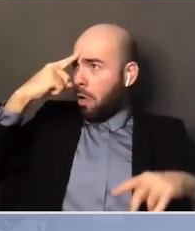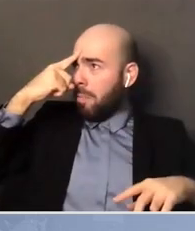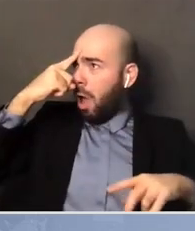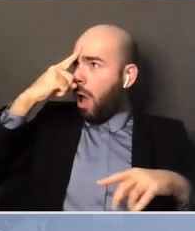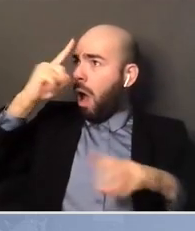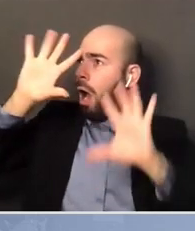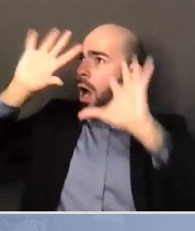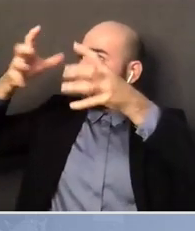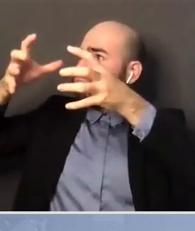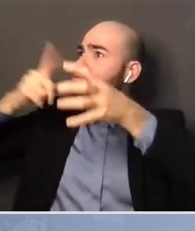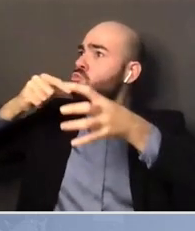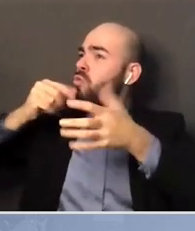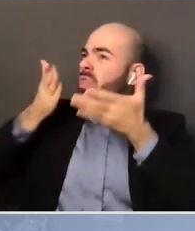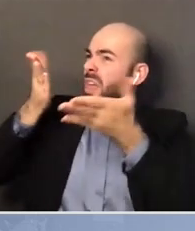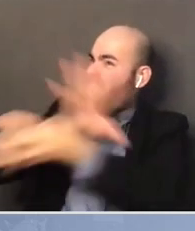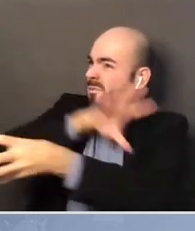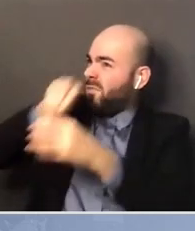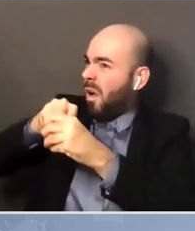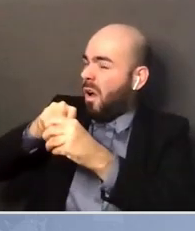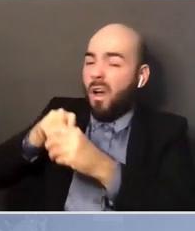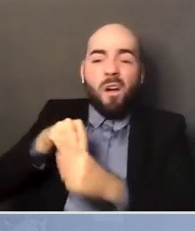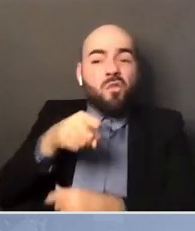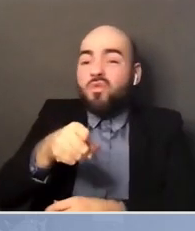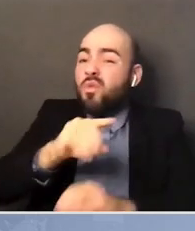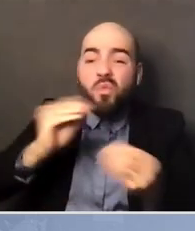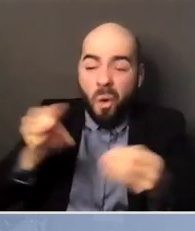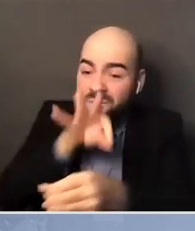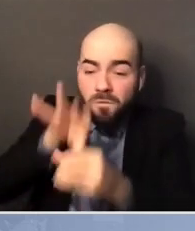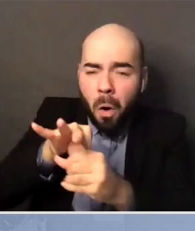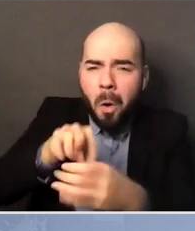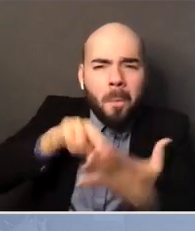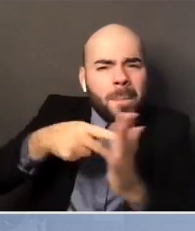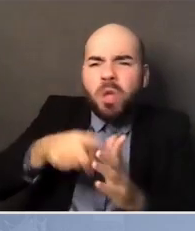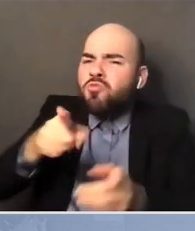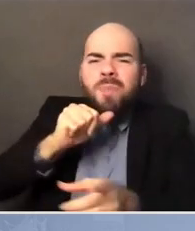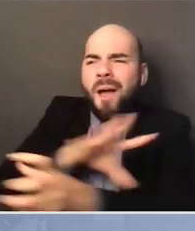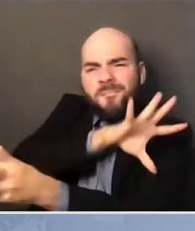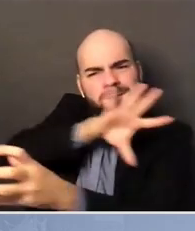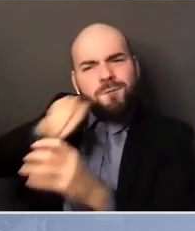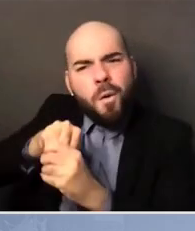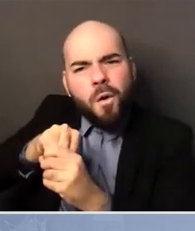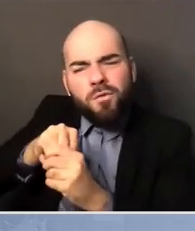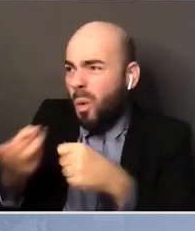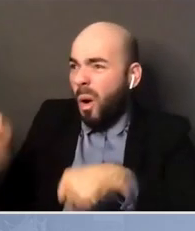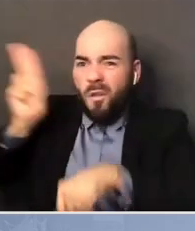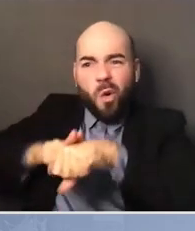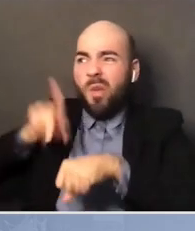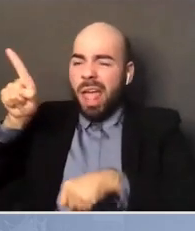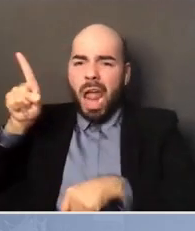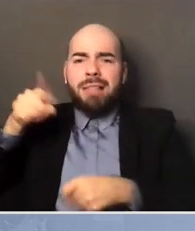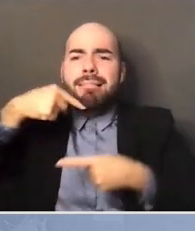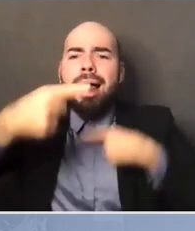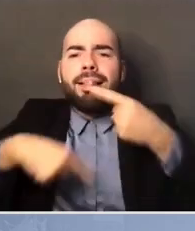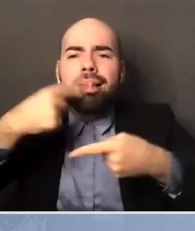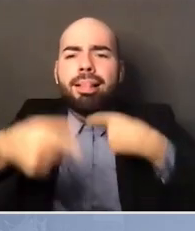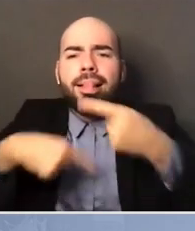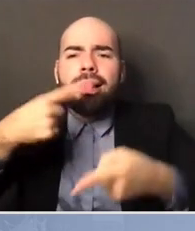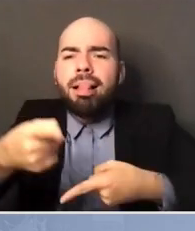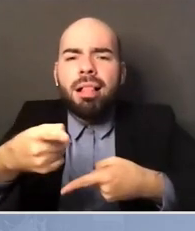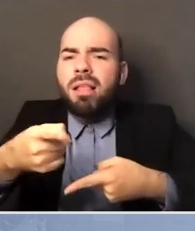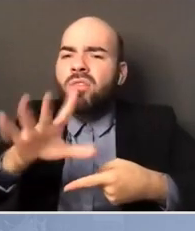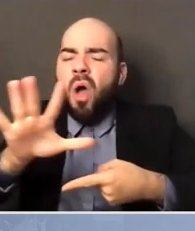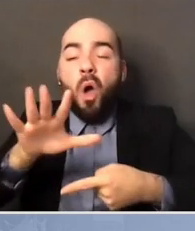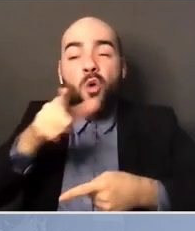not vote, you are not at the table. And then, yes, then stuff is done to you. If you're at the